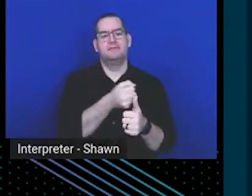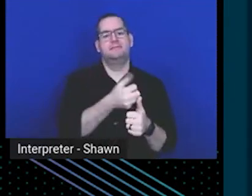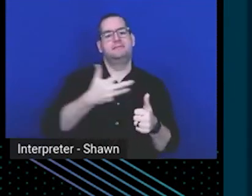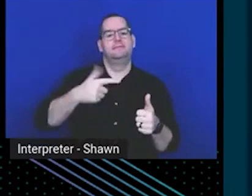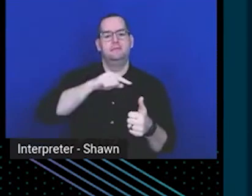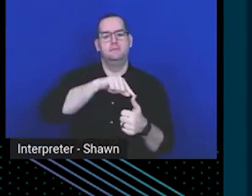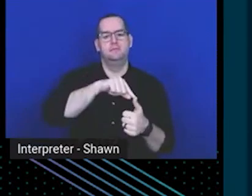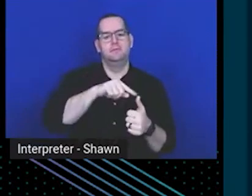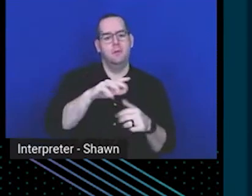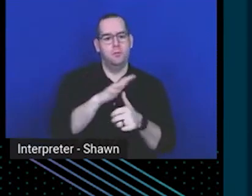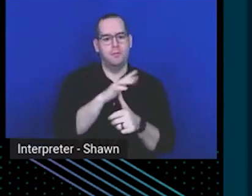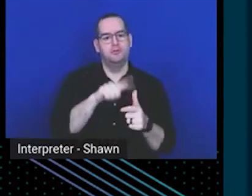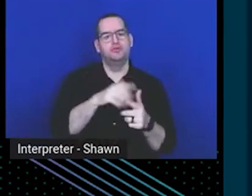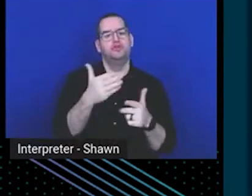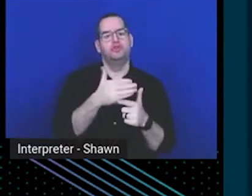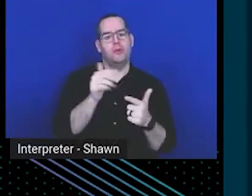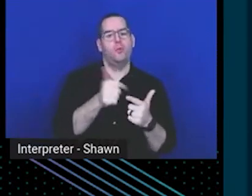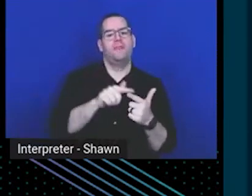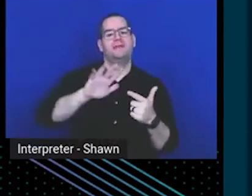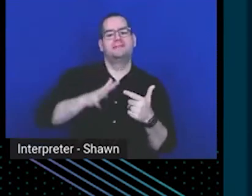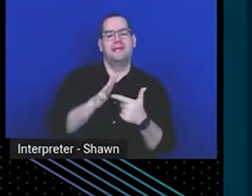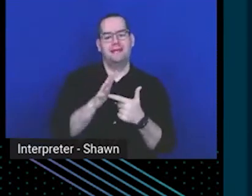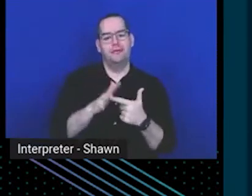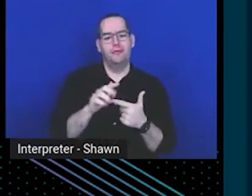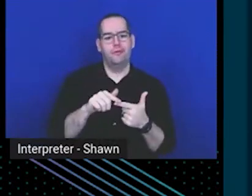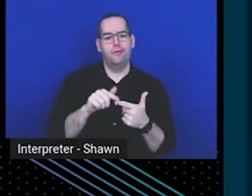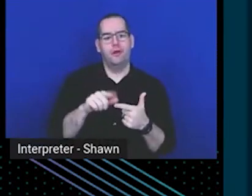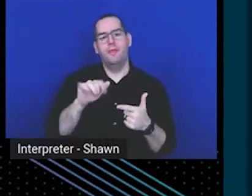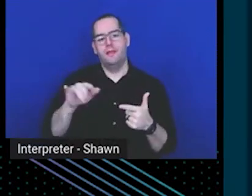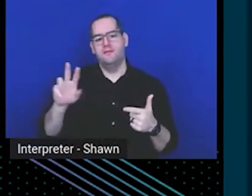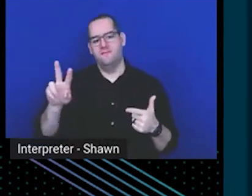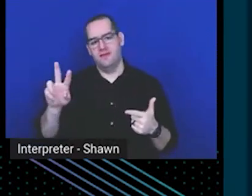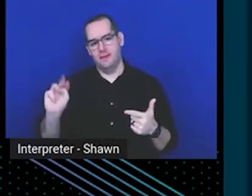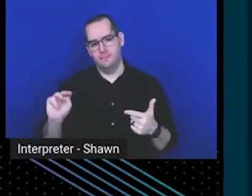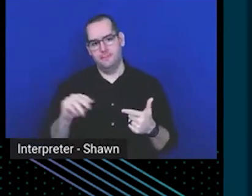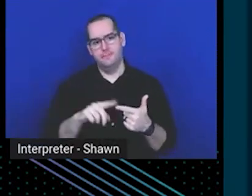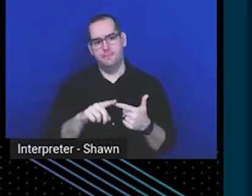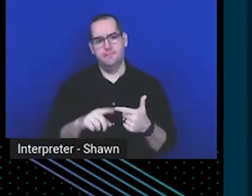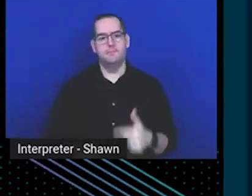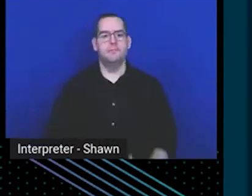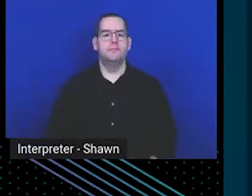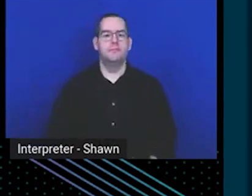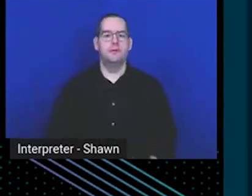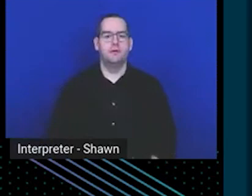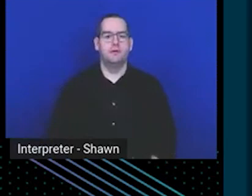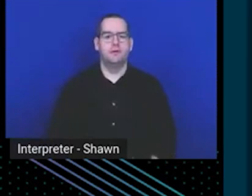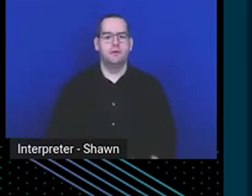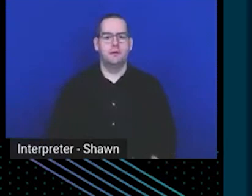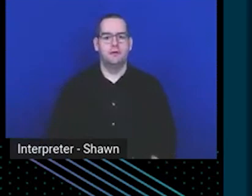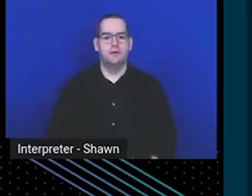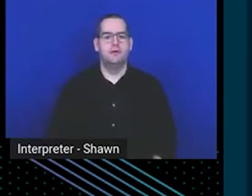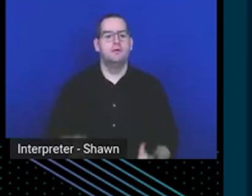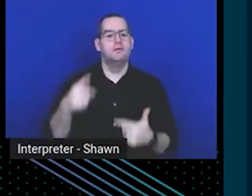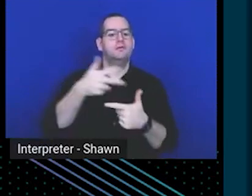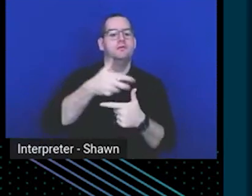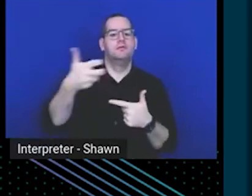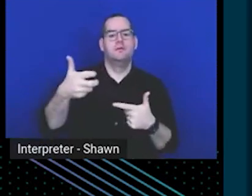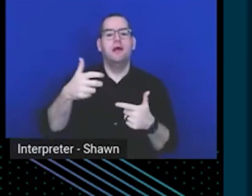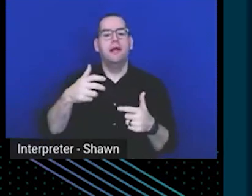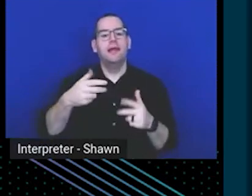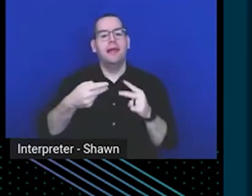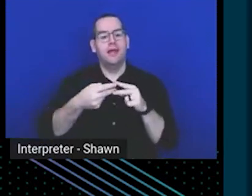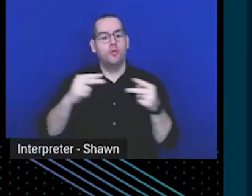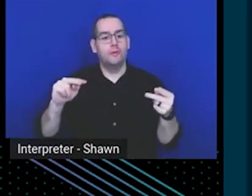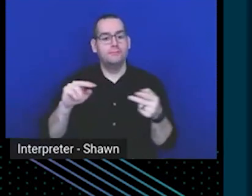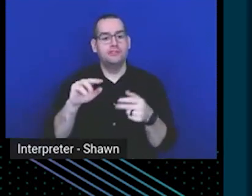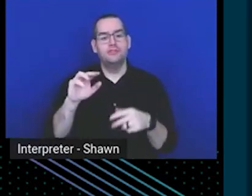secondary. The secondary data center in this case is that one on VMs. So you kind of go and yank out your gossip encryption key, you define what